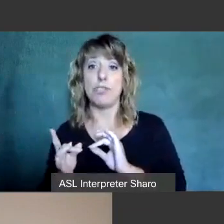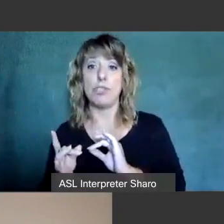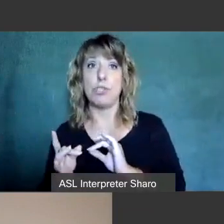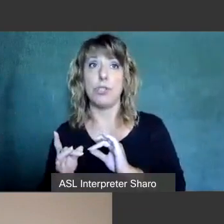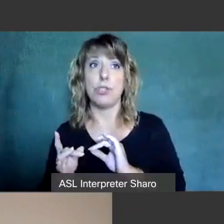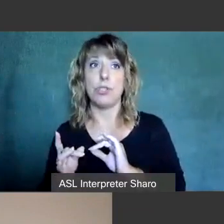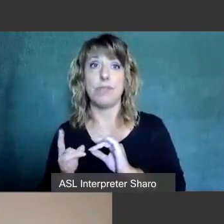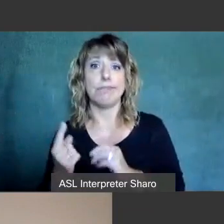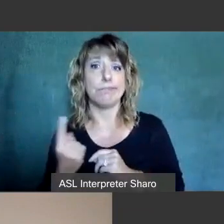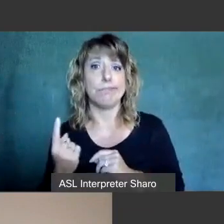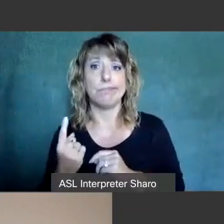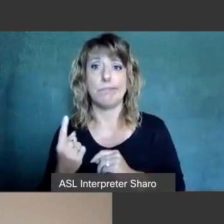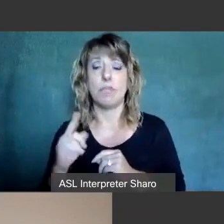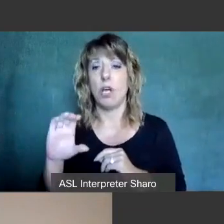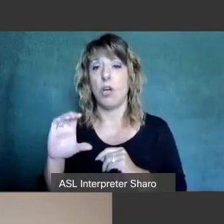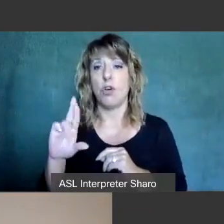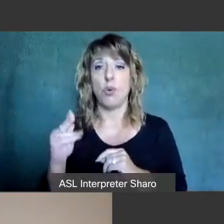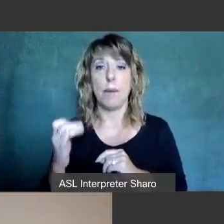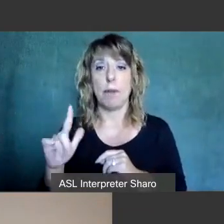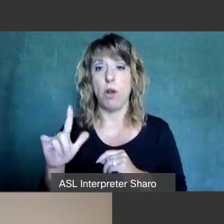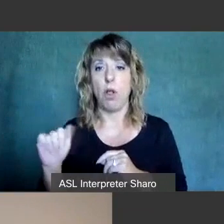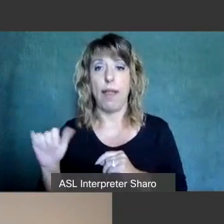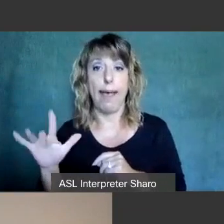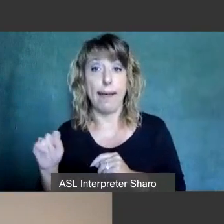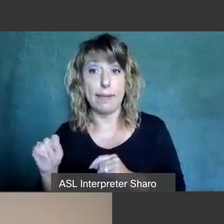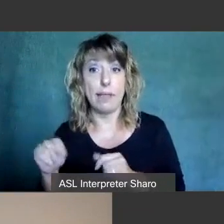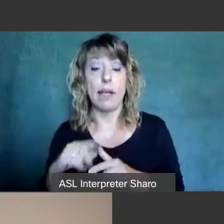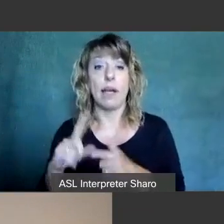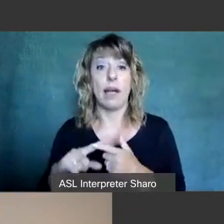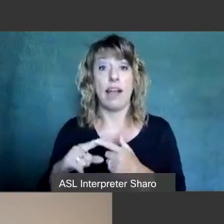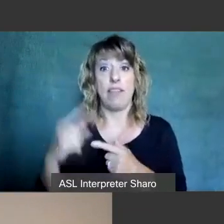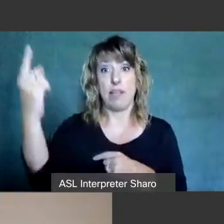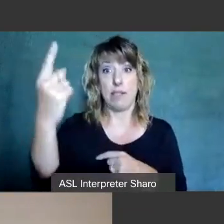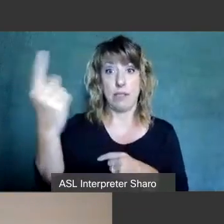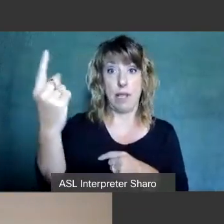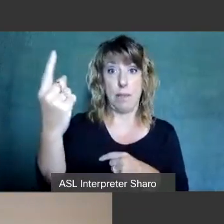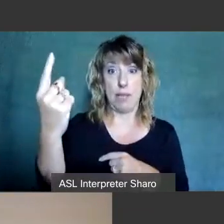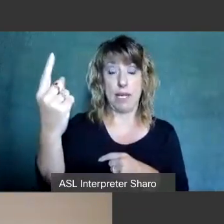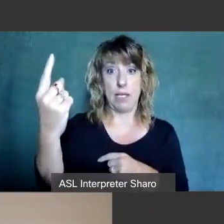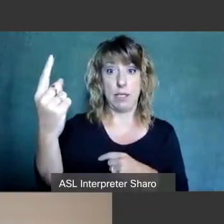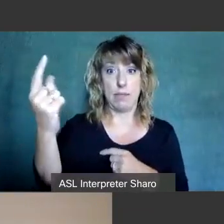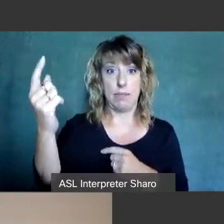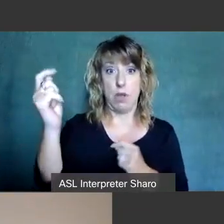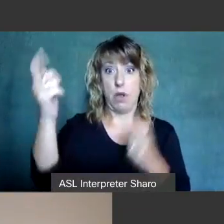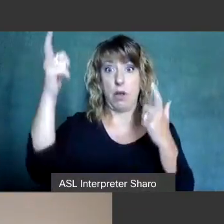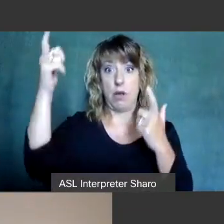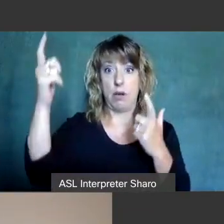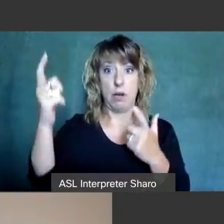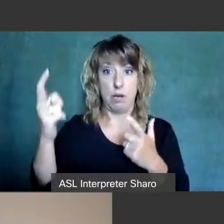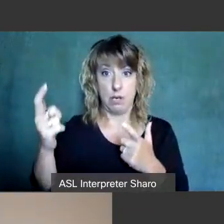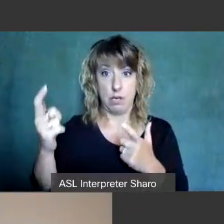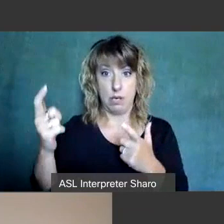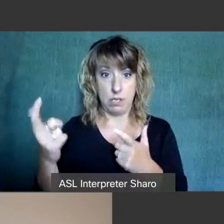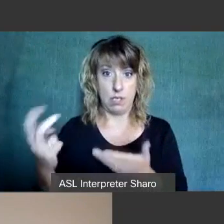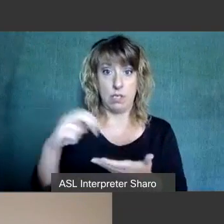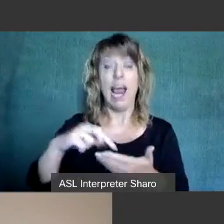some sort of criminal act and a person on the spectrum spontaneously states that they they've